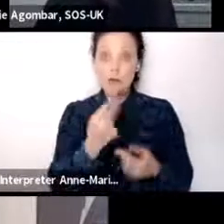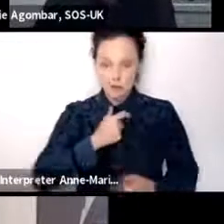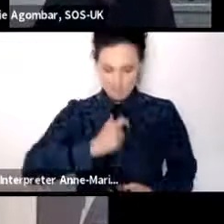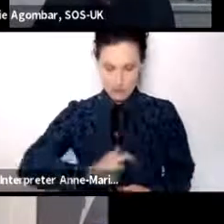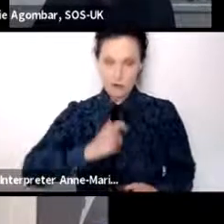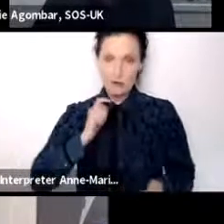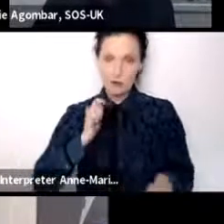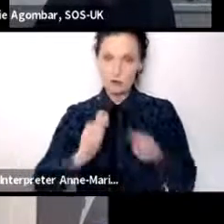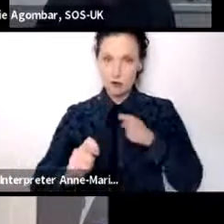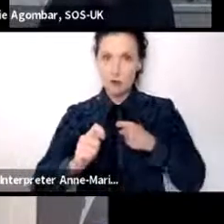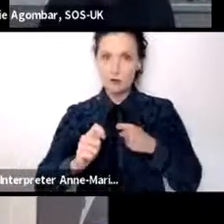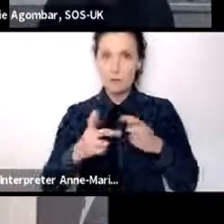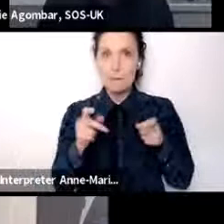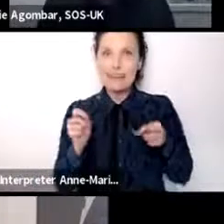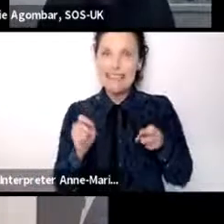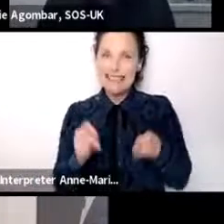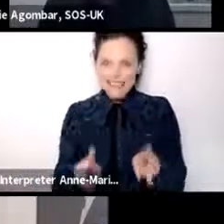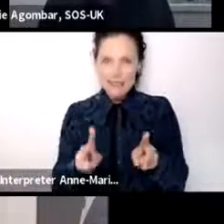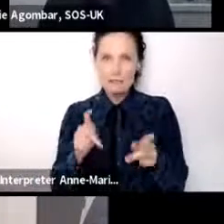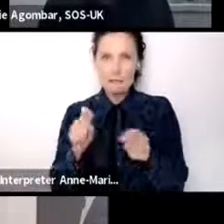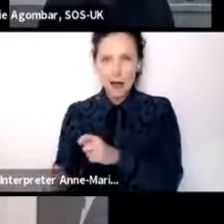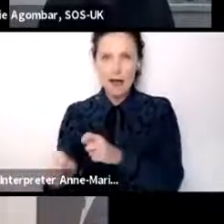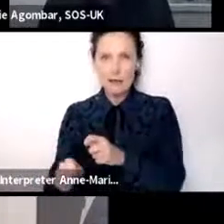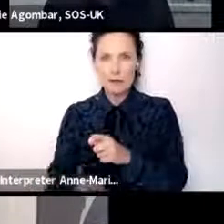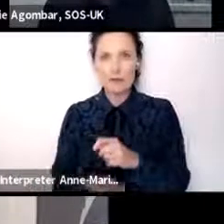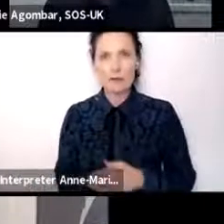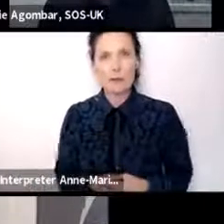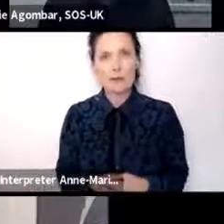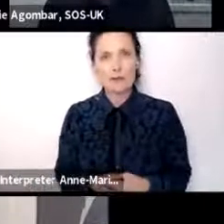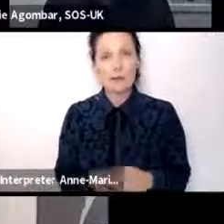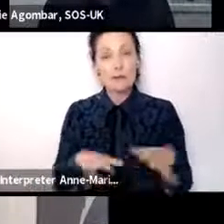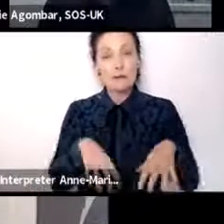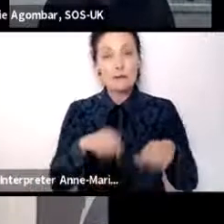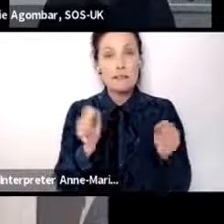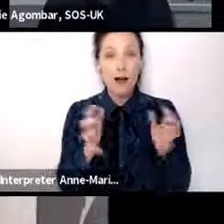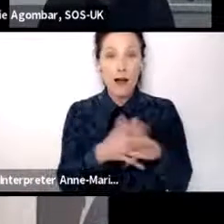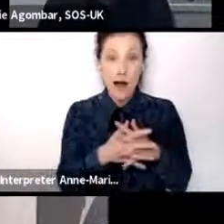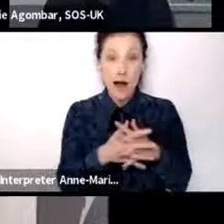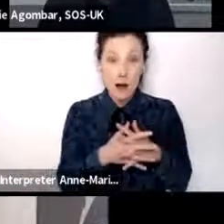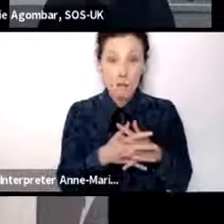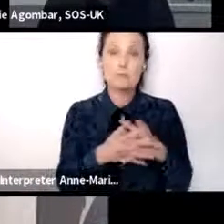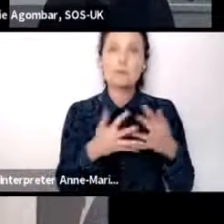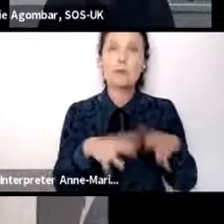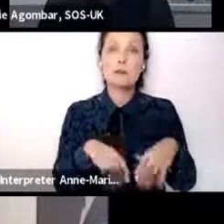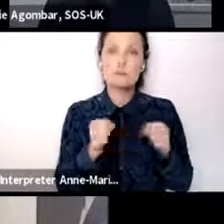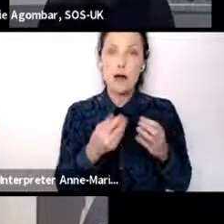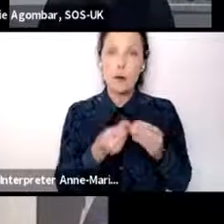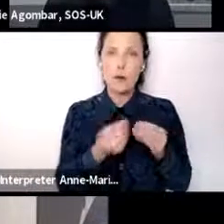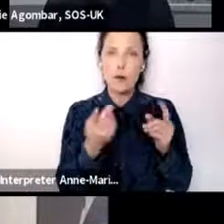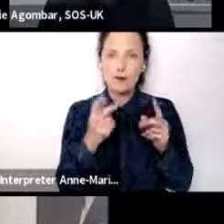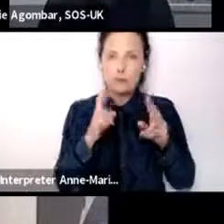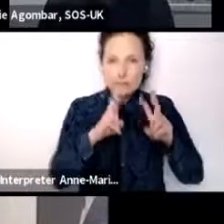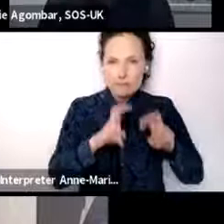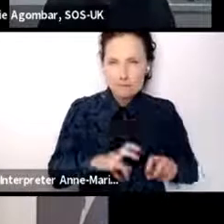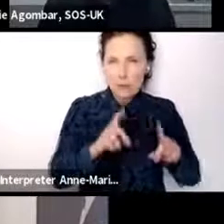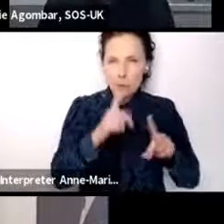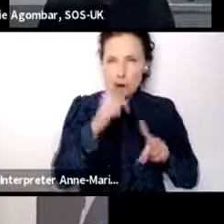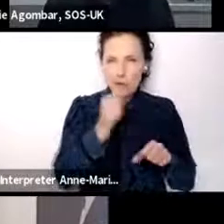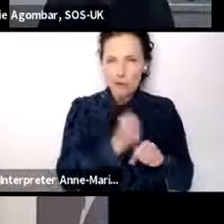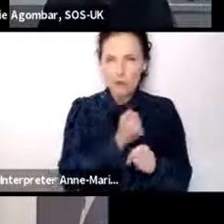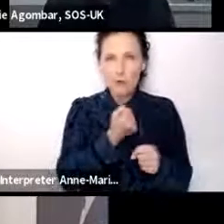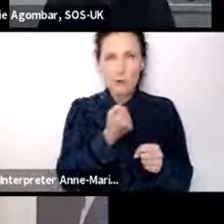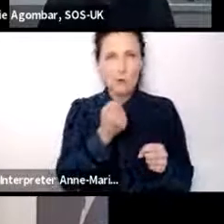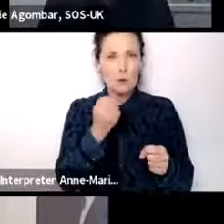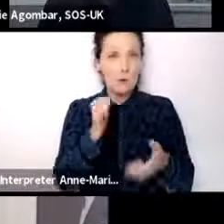how can we have system change to do it? And actually starting with looking at what we can do on on procurement of